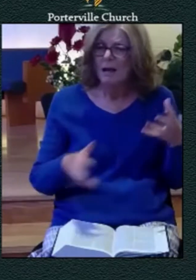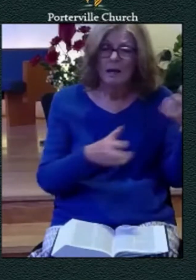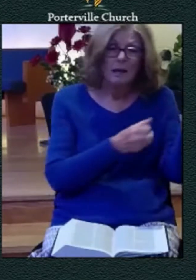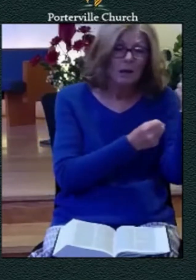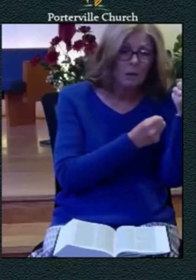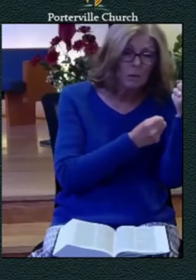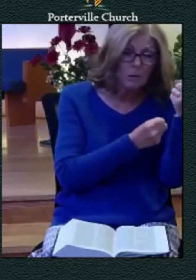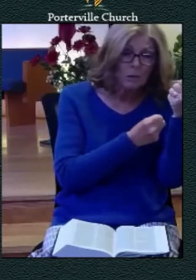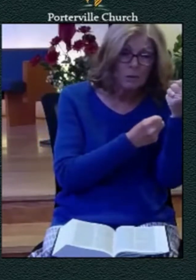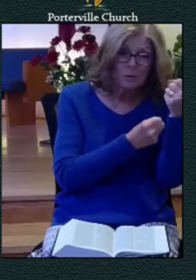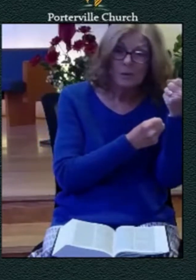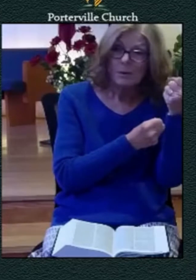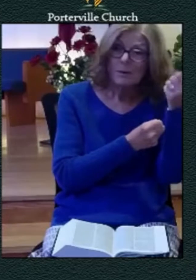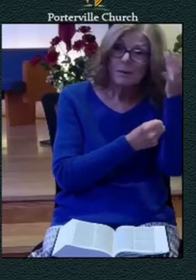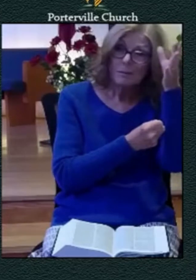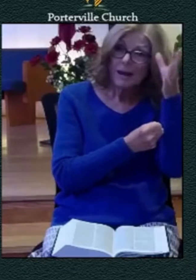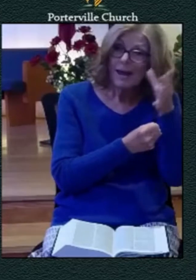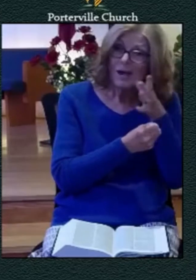able parent